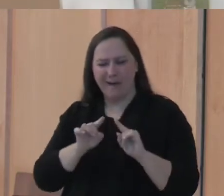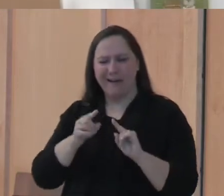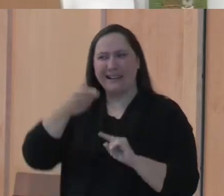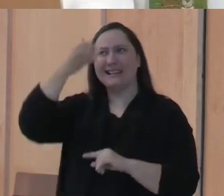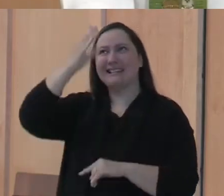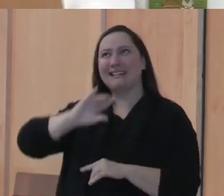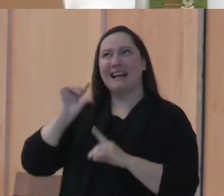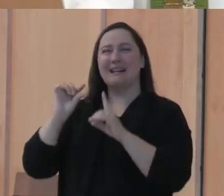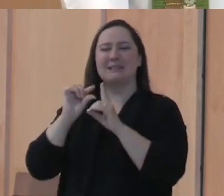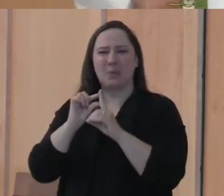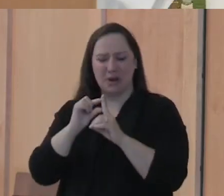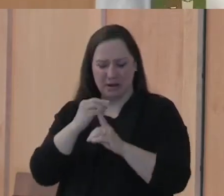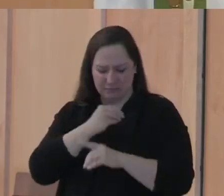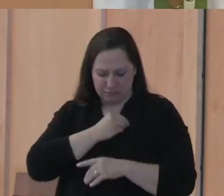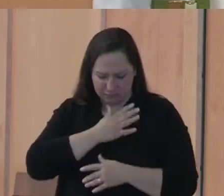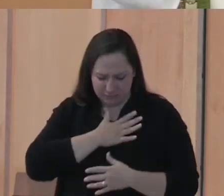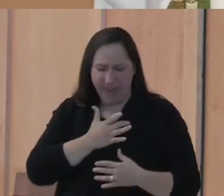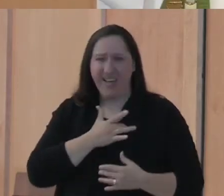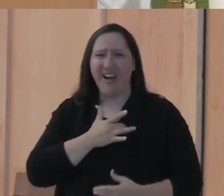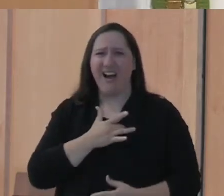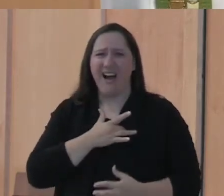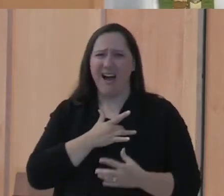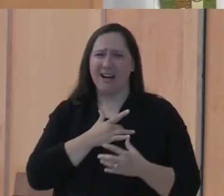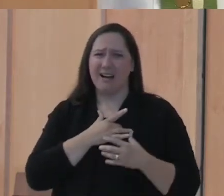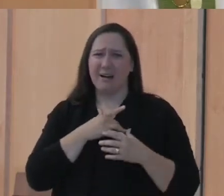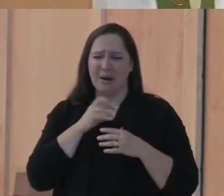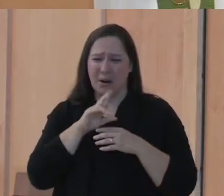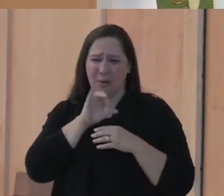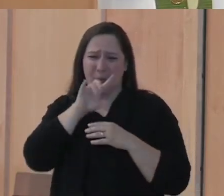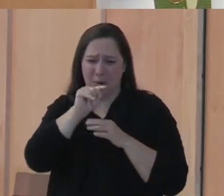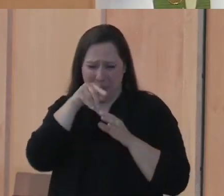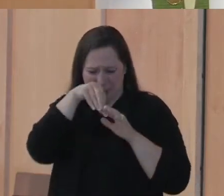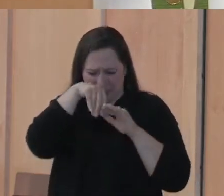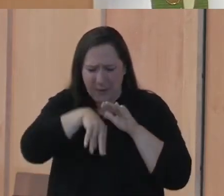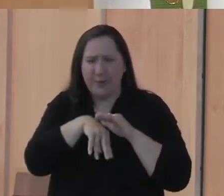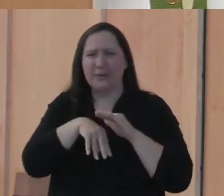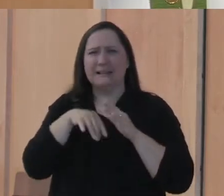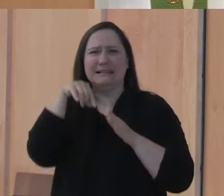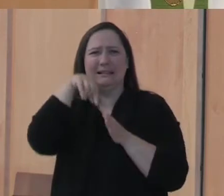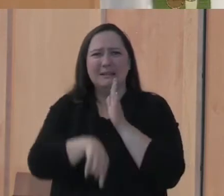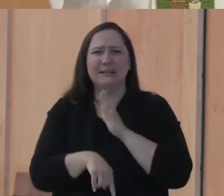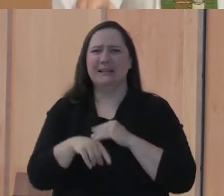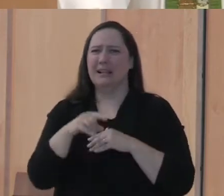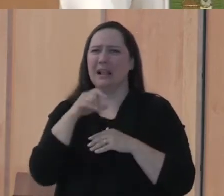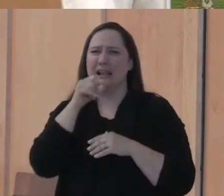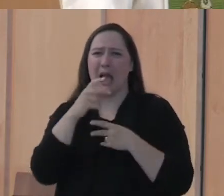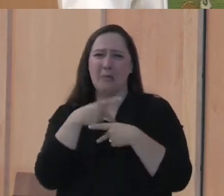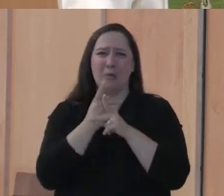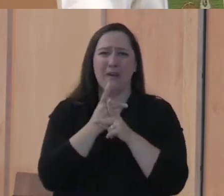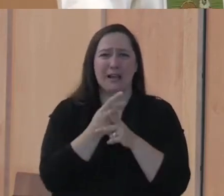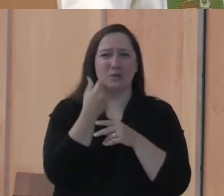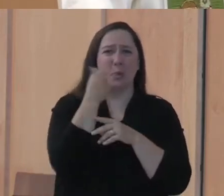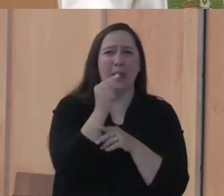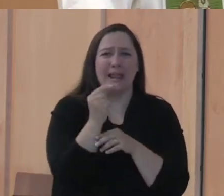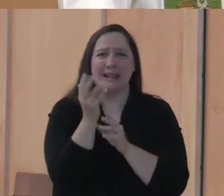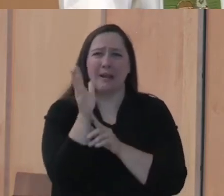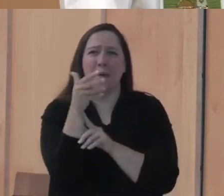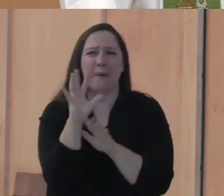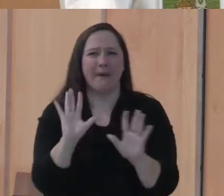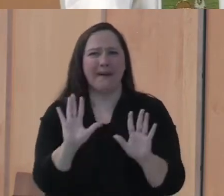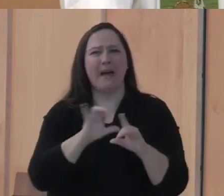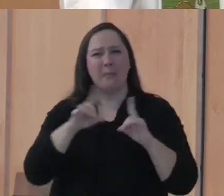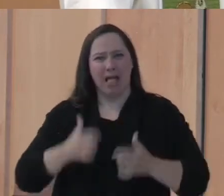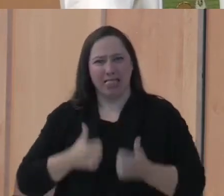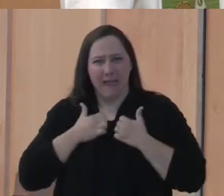That when planted in the heart, the roots go down deep, and it grows not into something that's green and with leaves, but it is very much